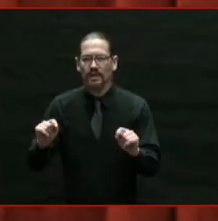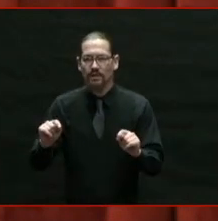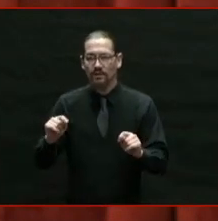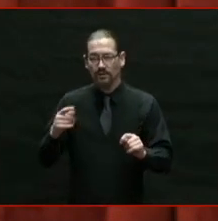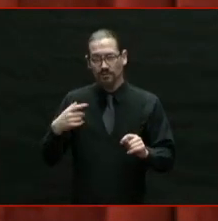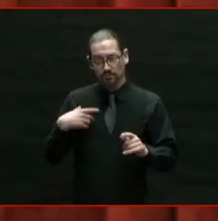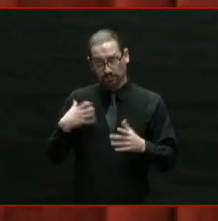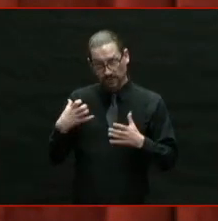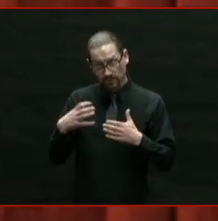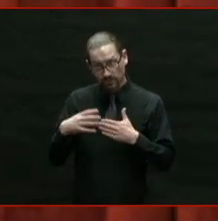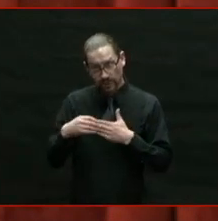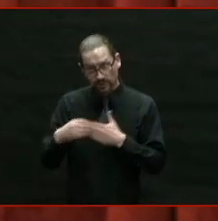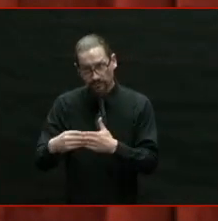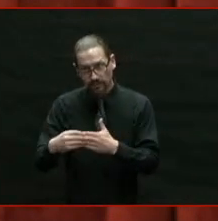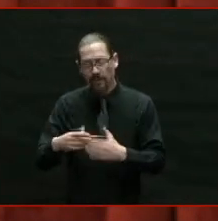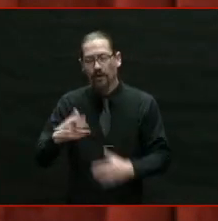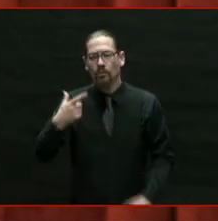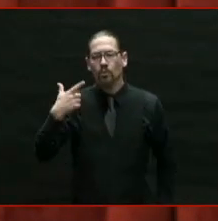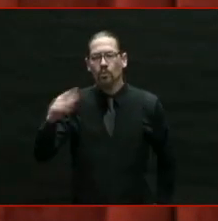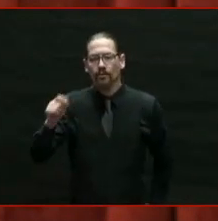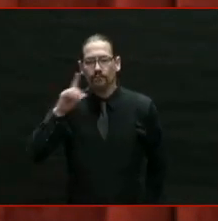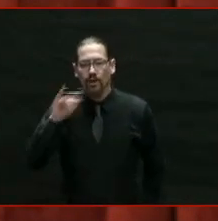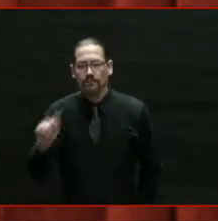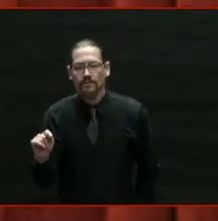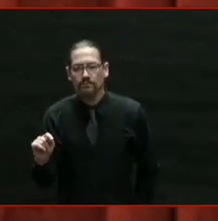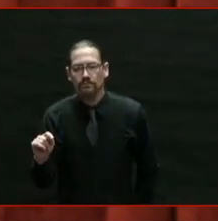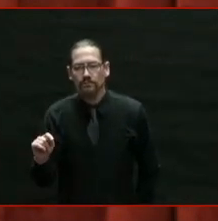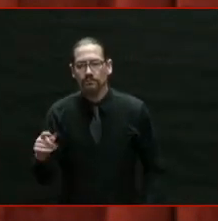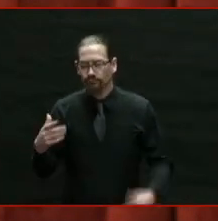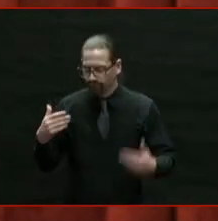So that's my message to all the girls and young women out there.